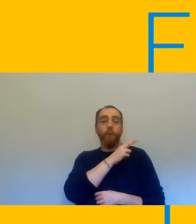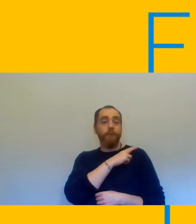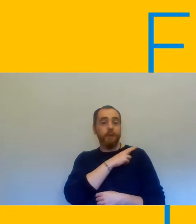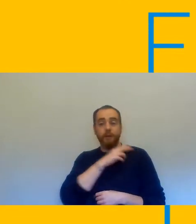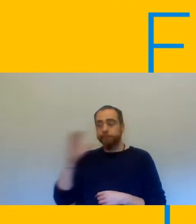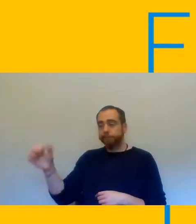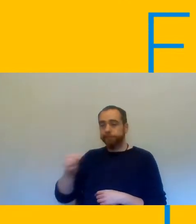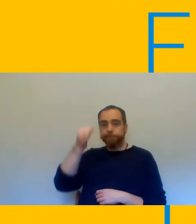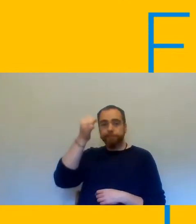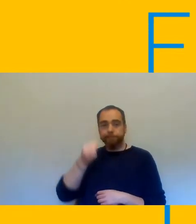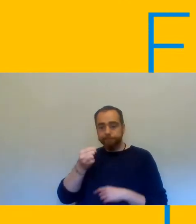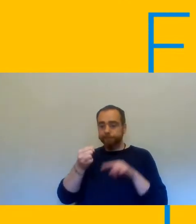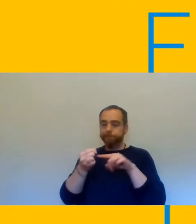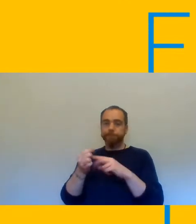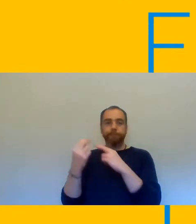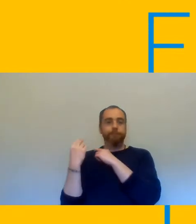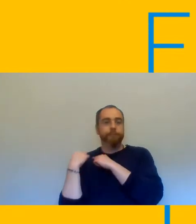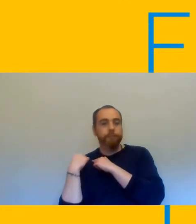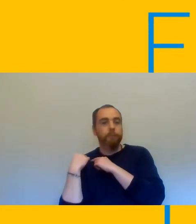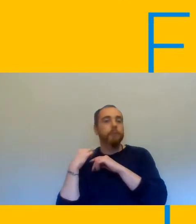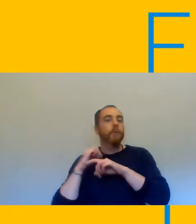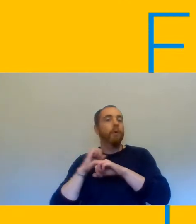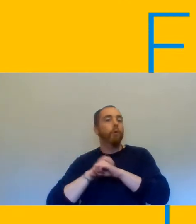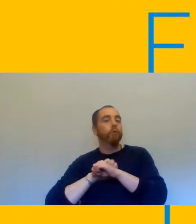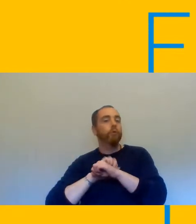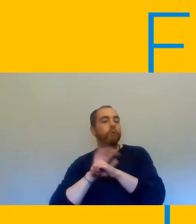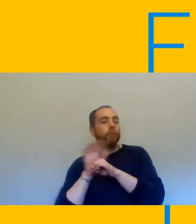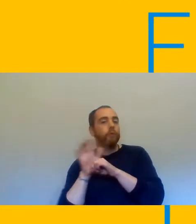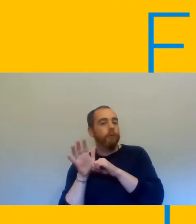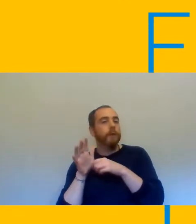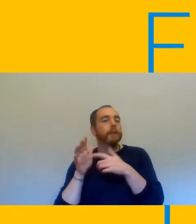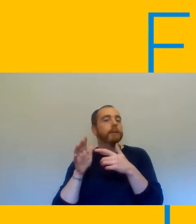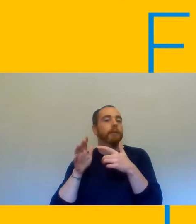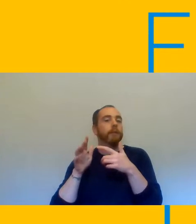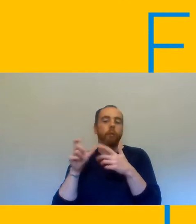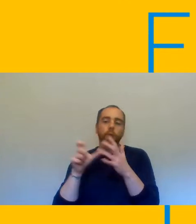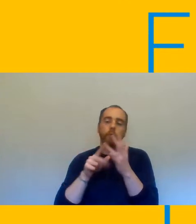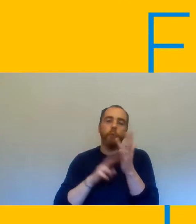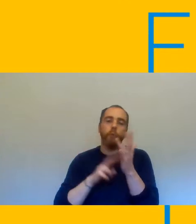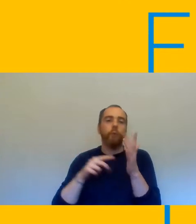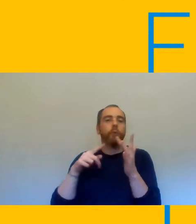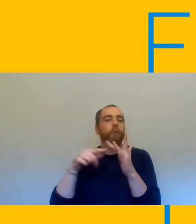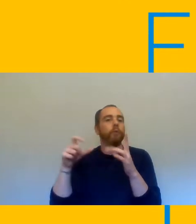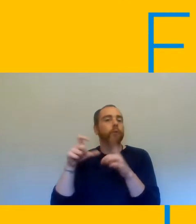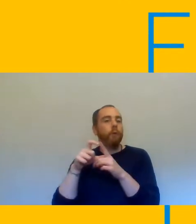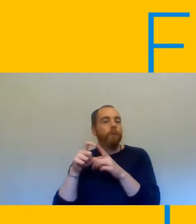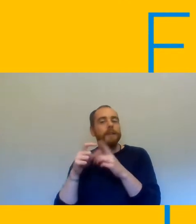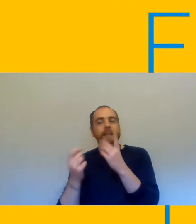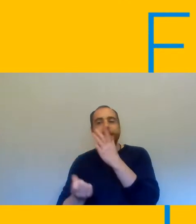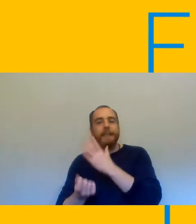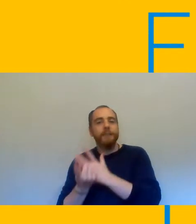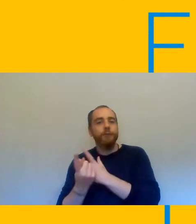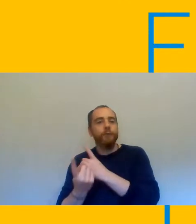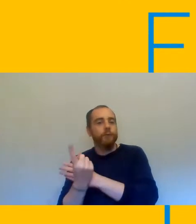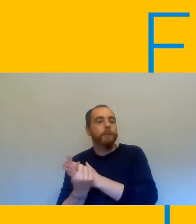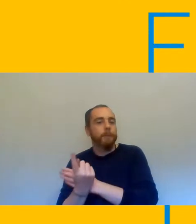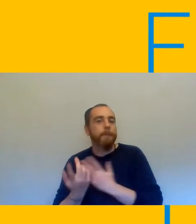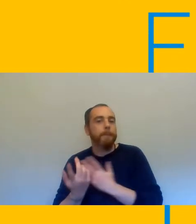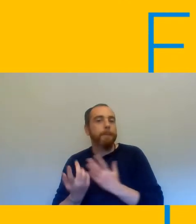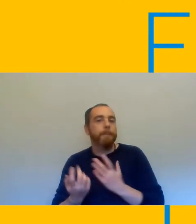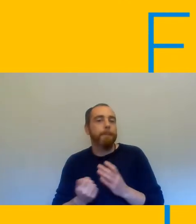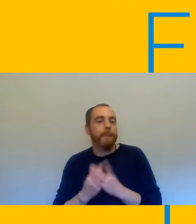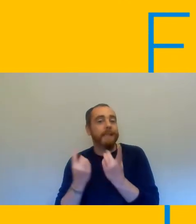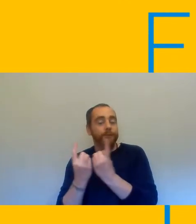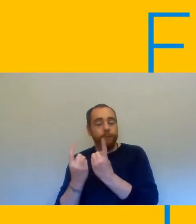for covid related issues so if um a teacher reports that a student is displaying